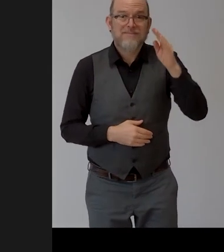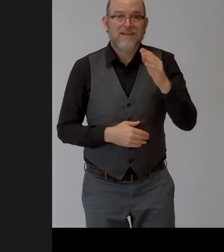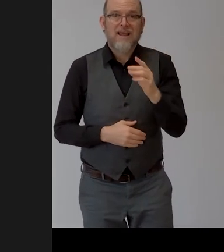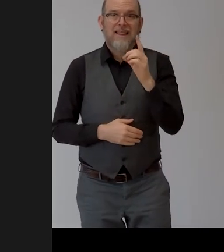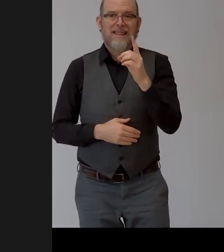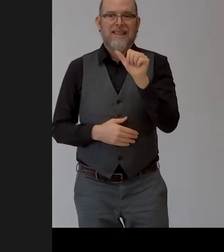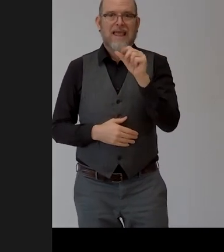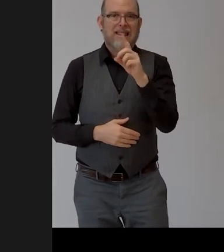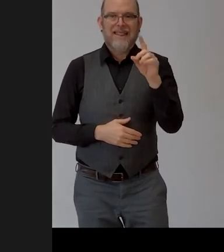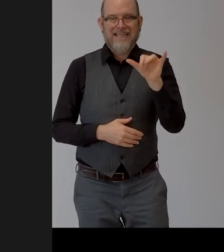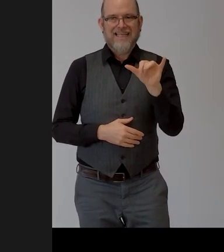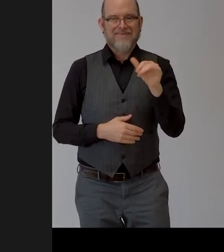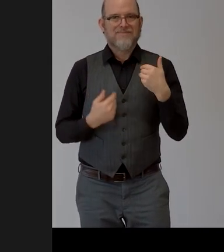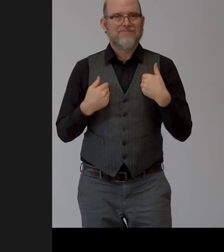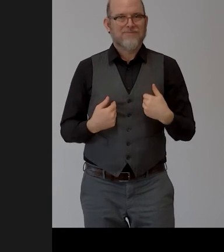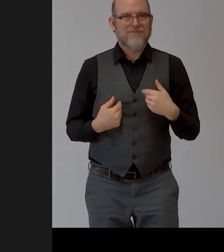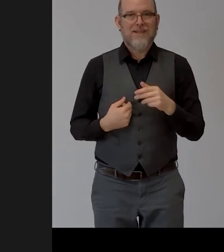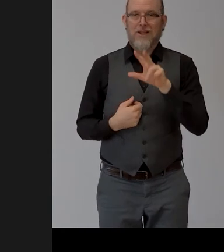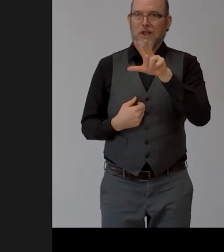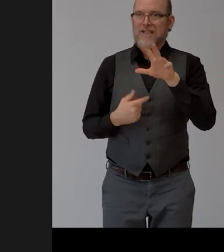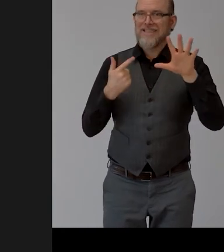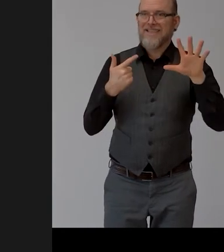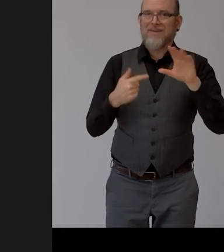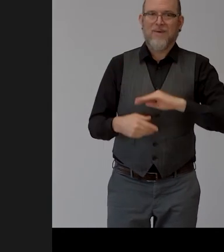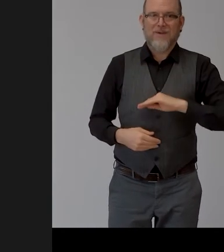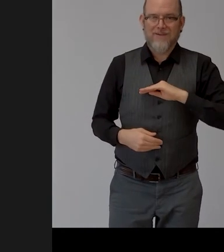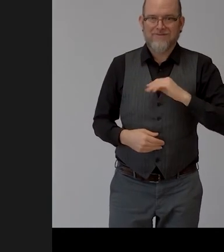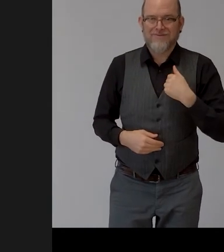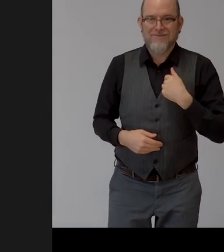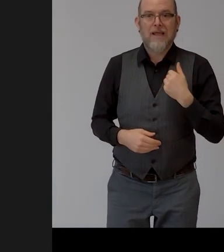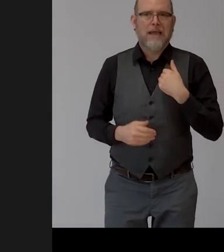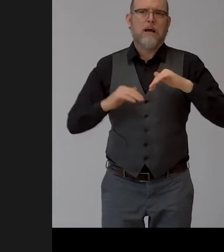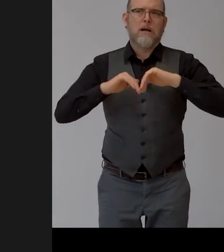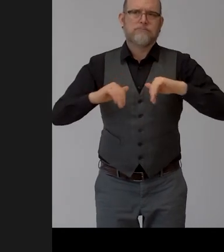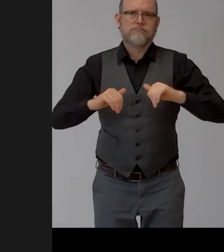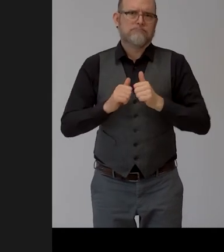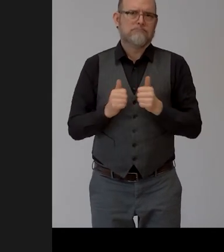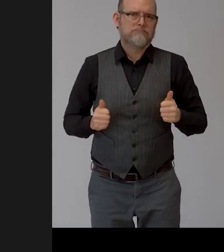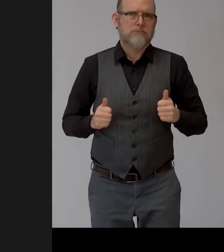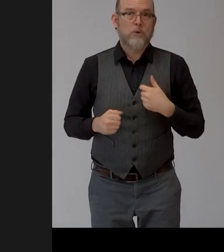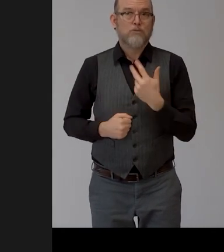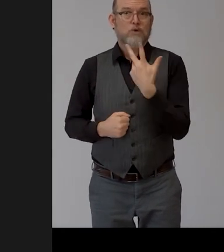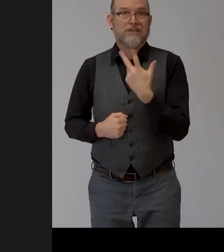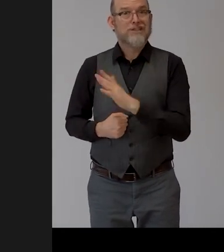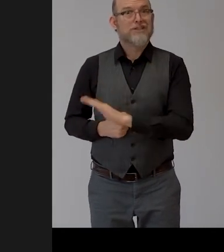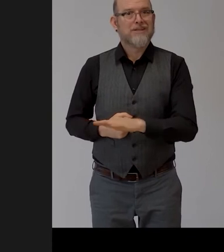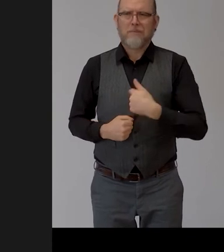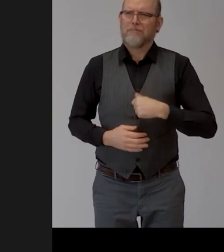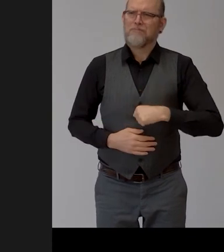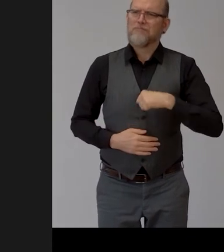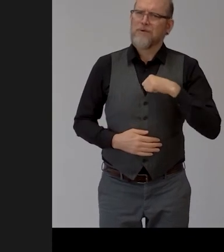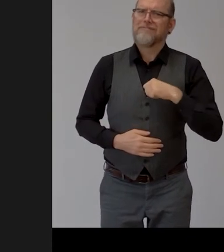and proud mom to three beautiful kids my biggest dream is to be a famous lecturer in ted